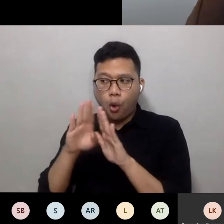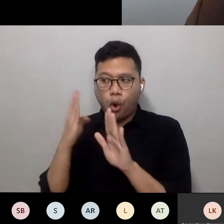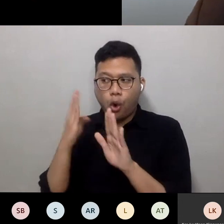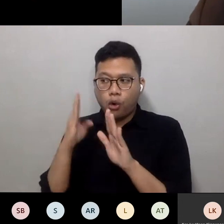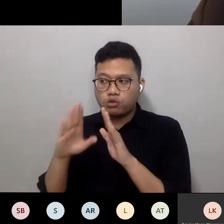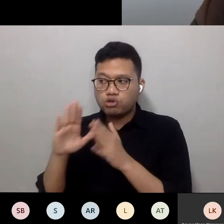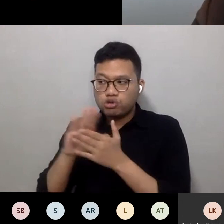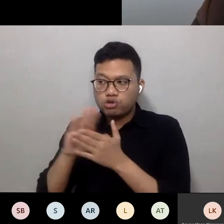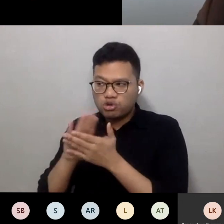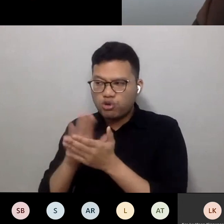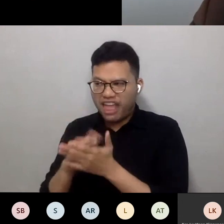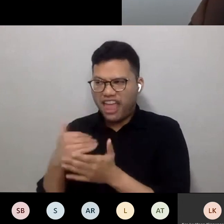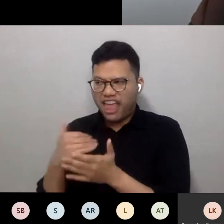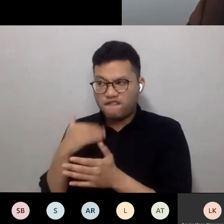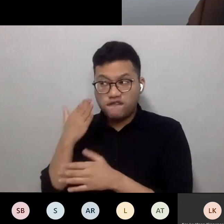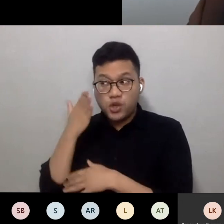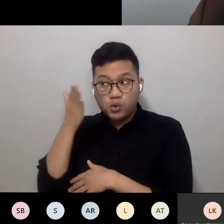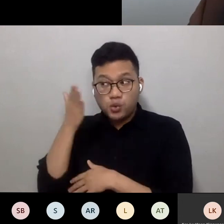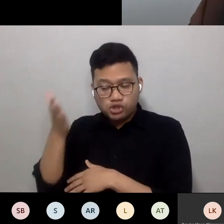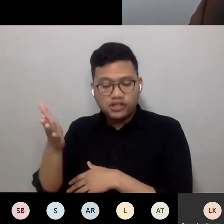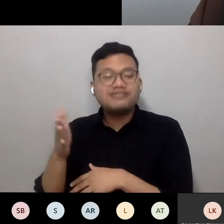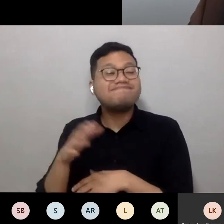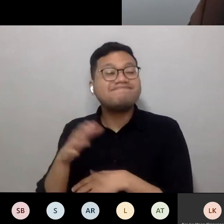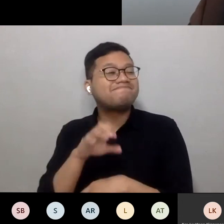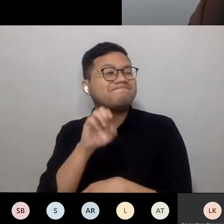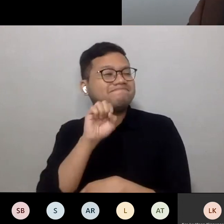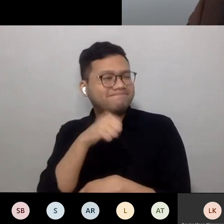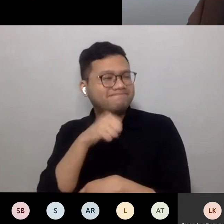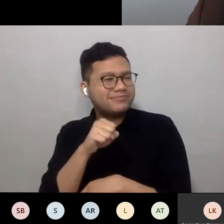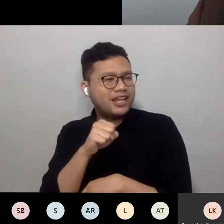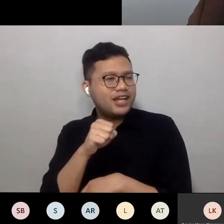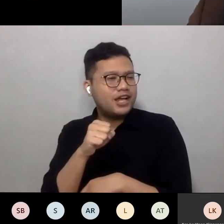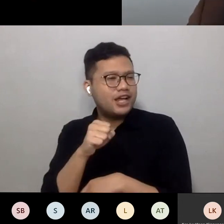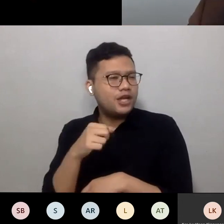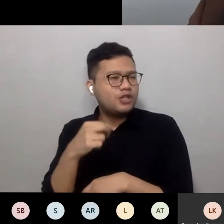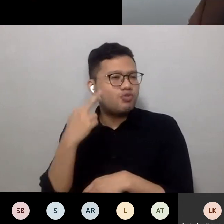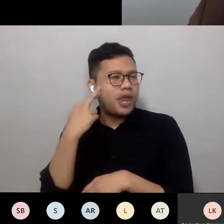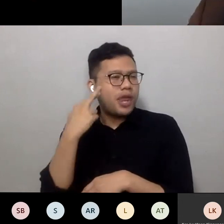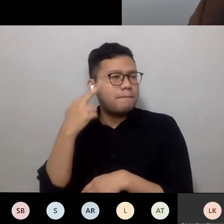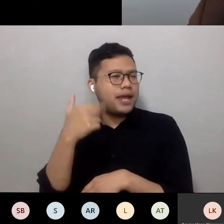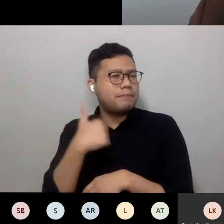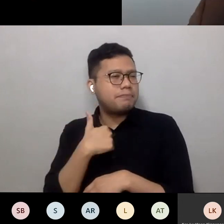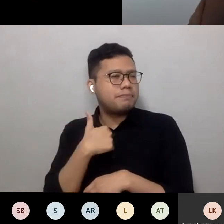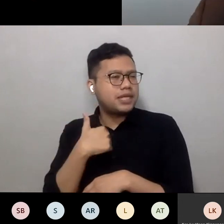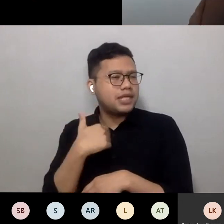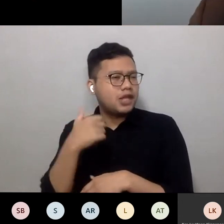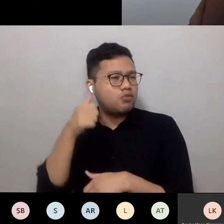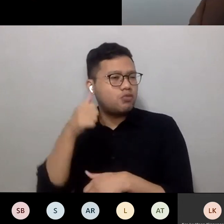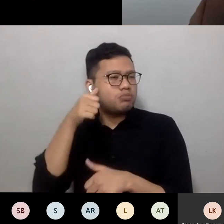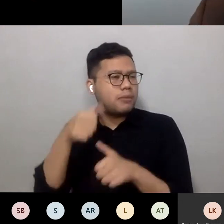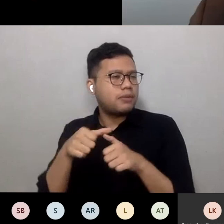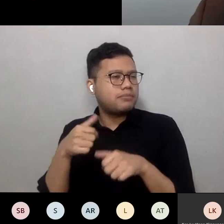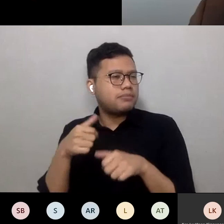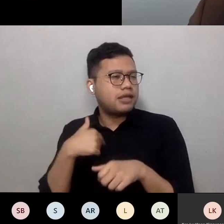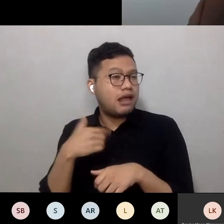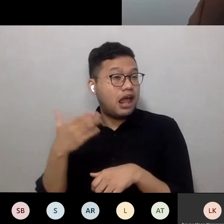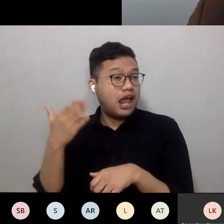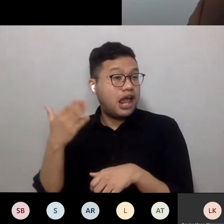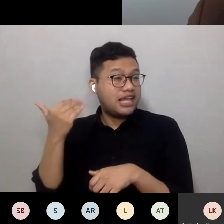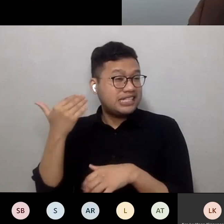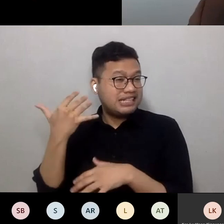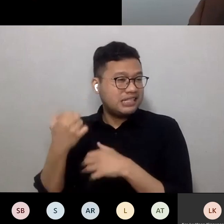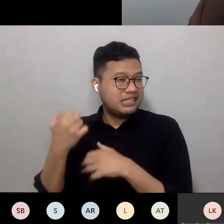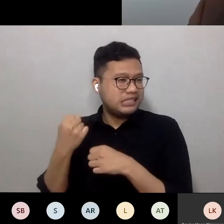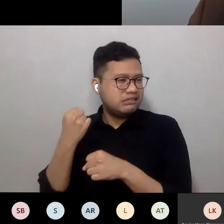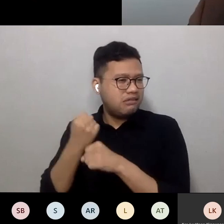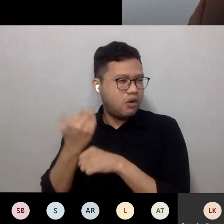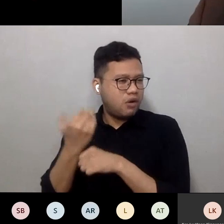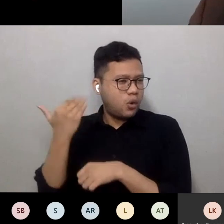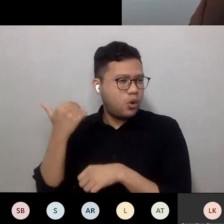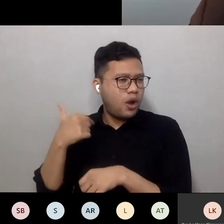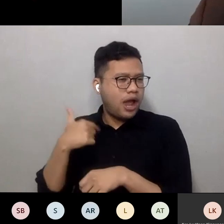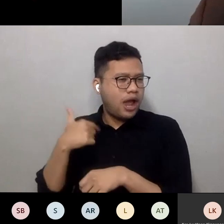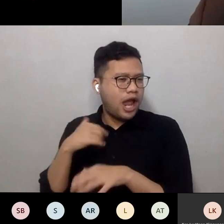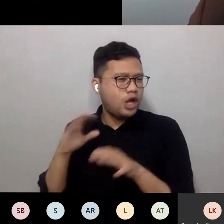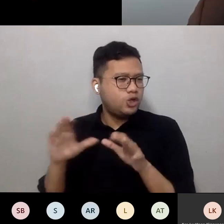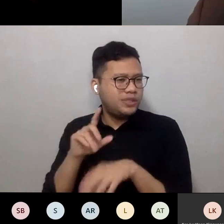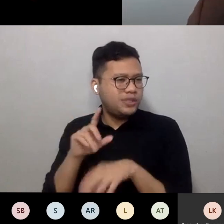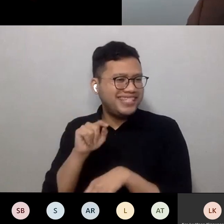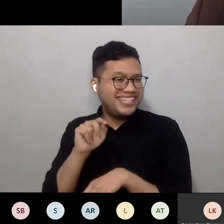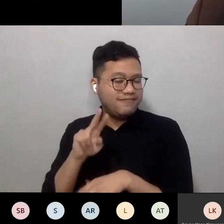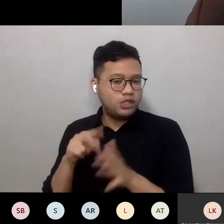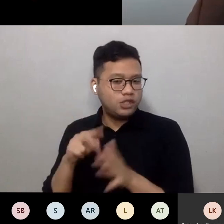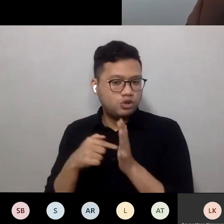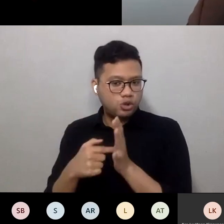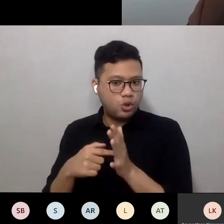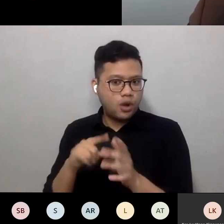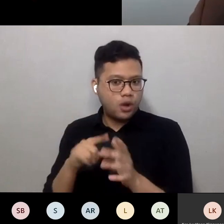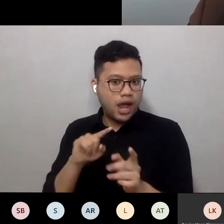Yes. And it just reminds me of the, you know, the years ago, I did a TV series called City Time Traveller. And I went to this